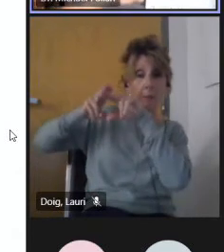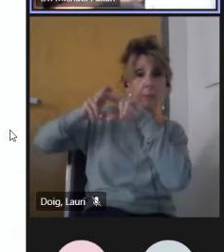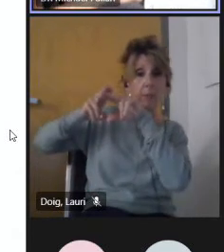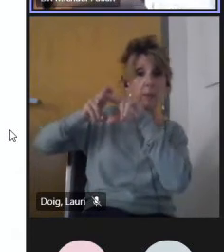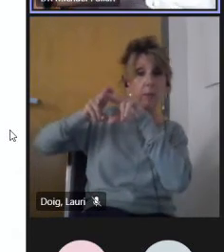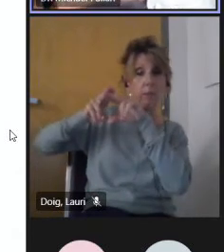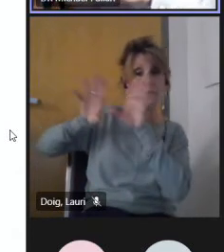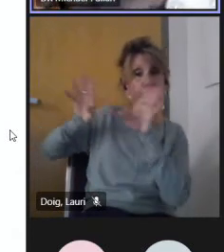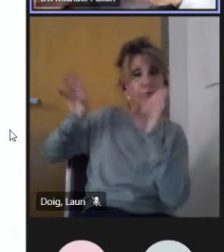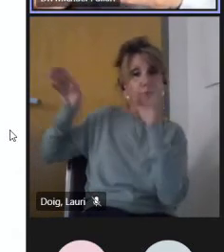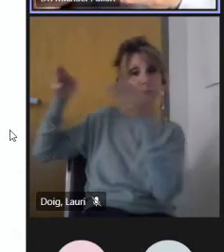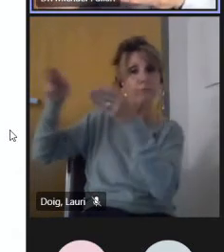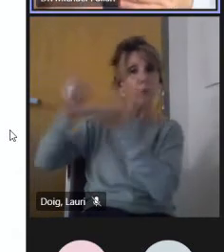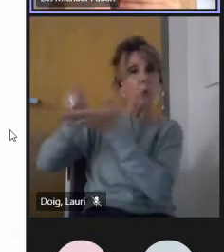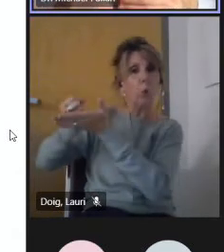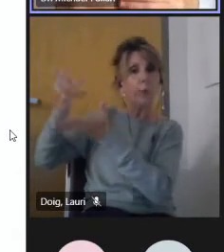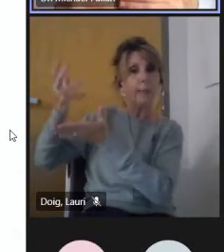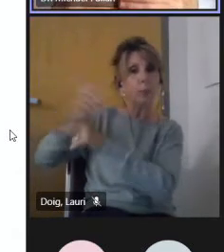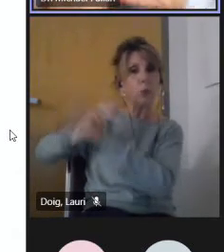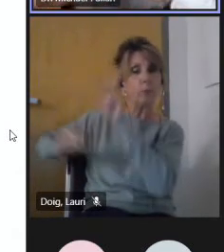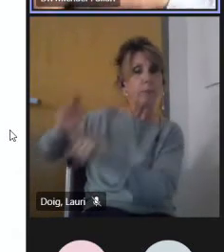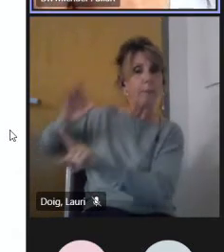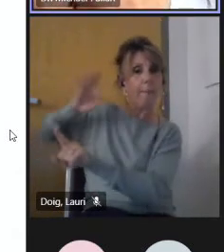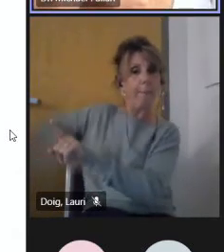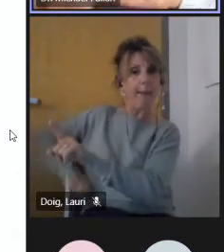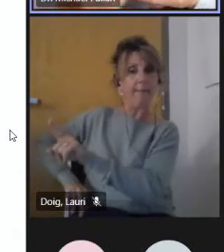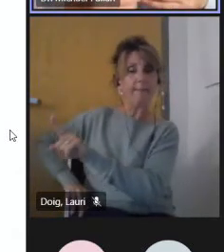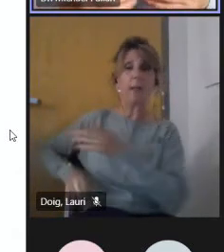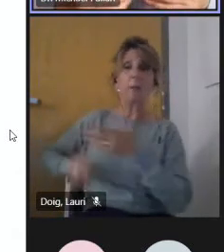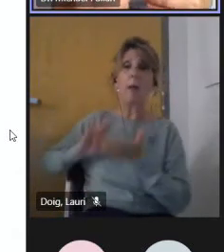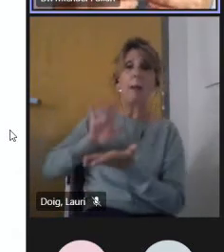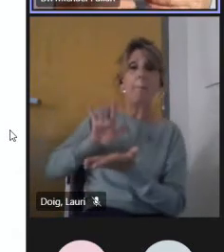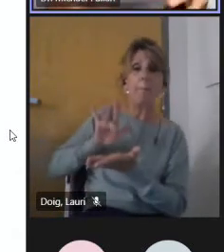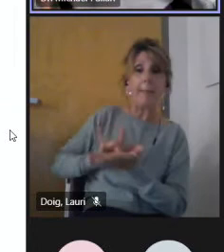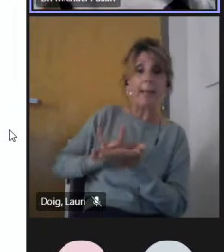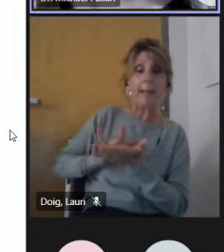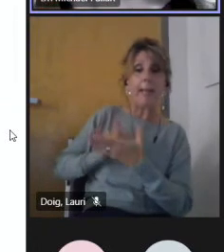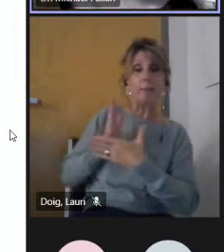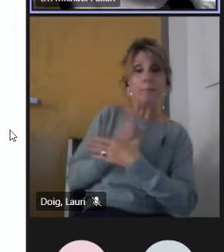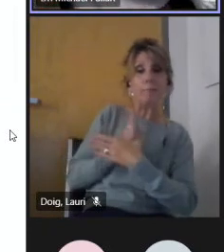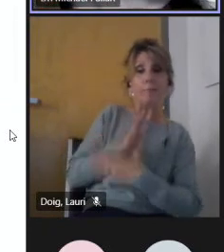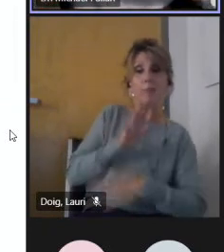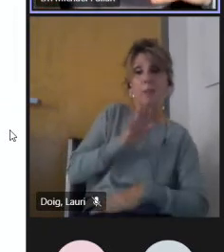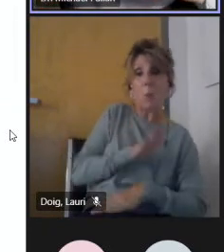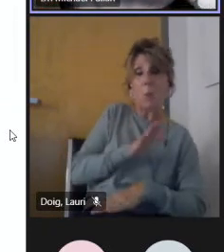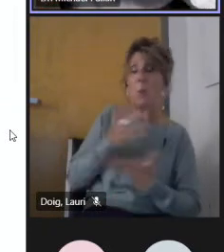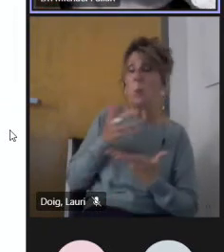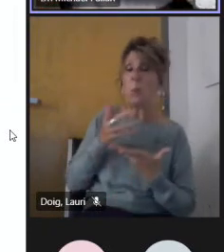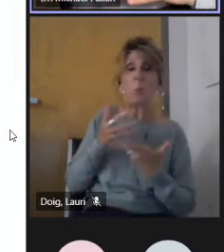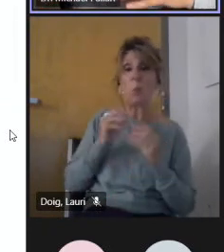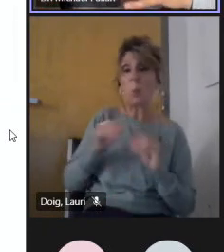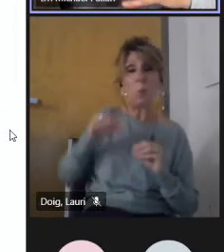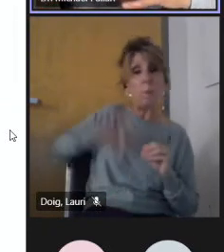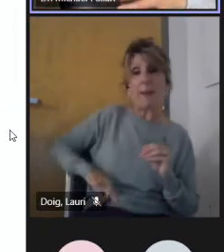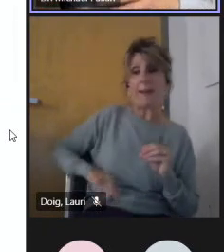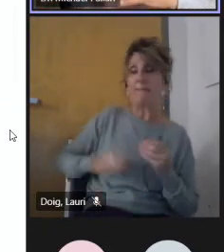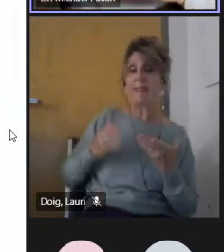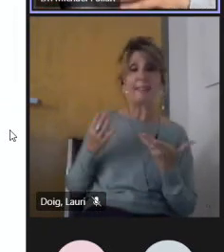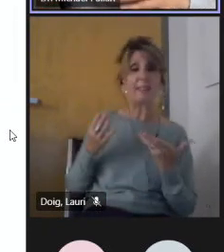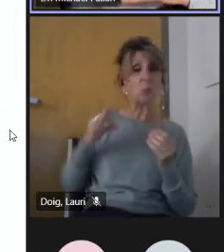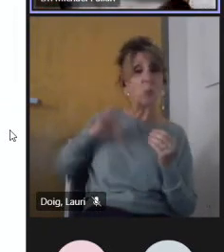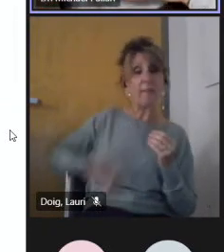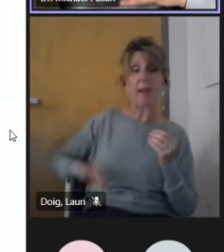to the wealthy and less and less to the middle class as well as all classes. And then the gap of